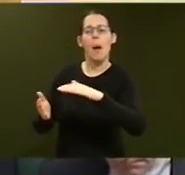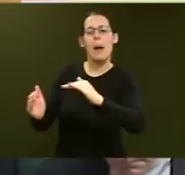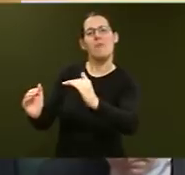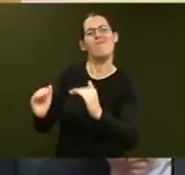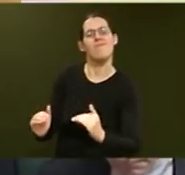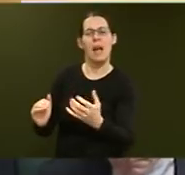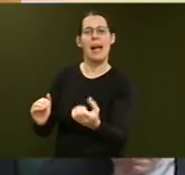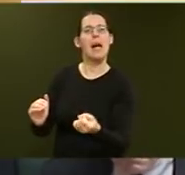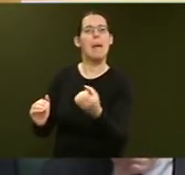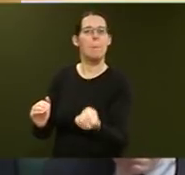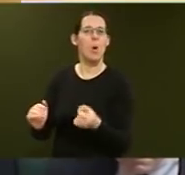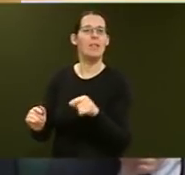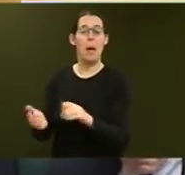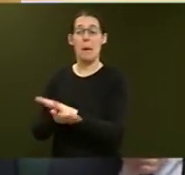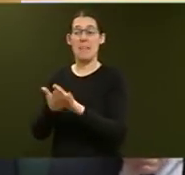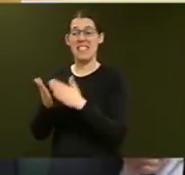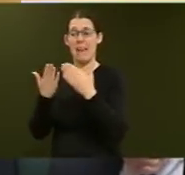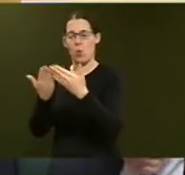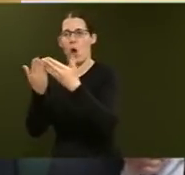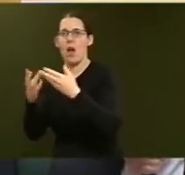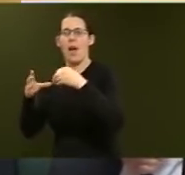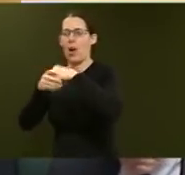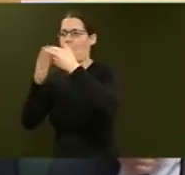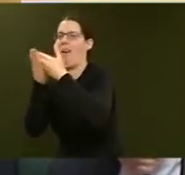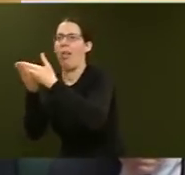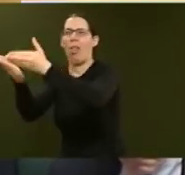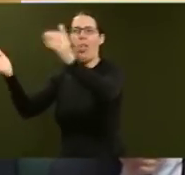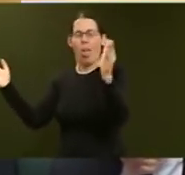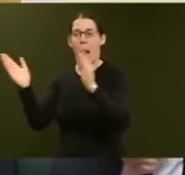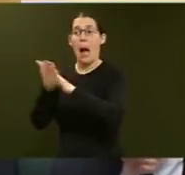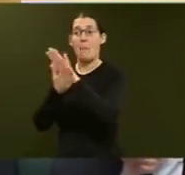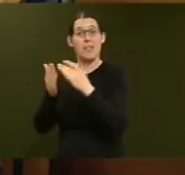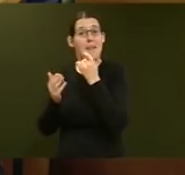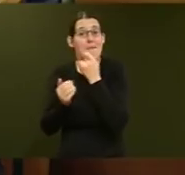-time buyer to ensure he can get the few houses he's building sold.